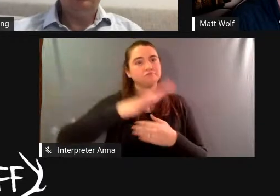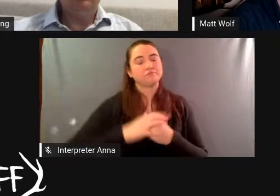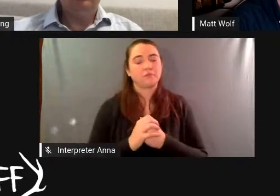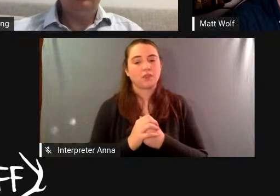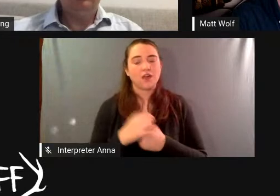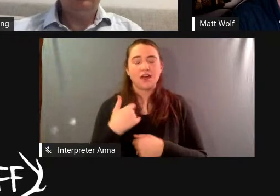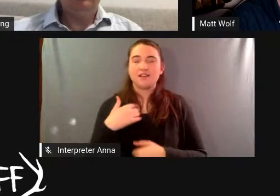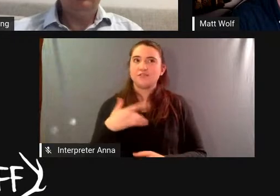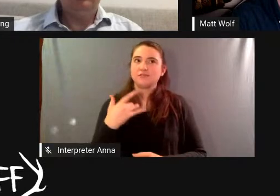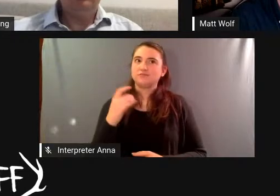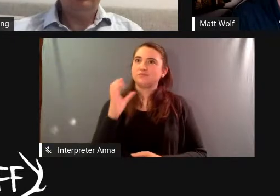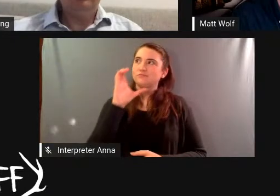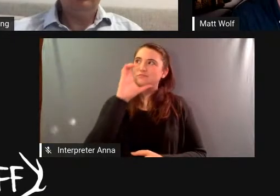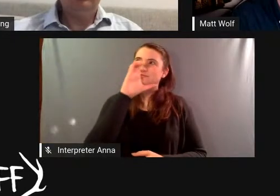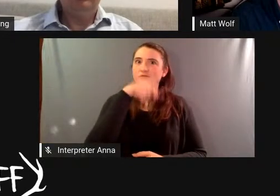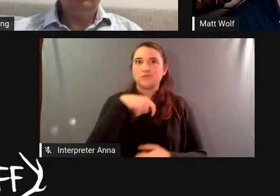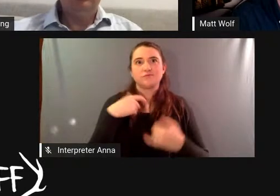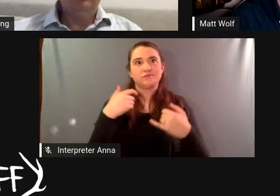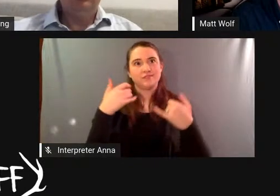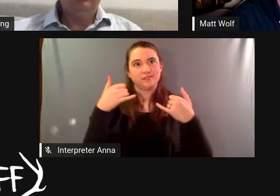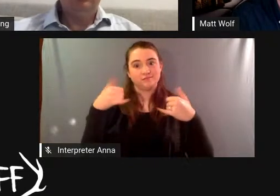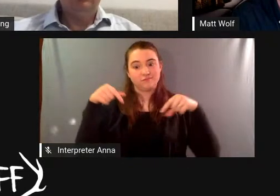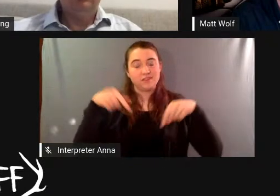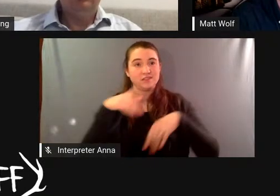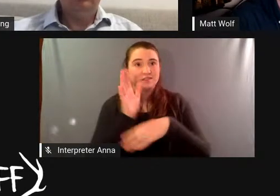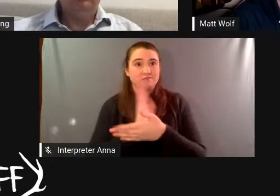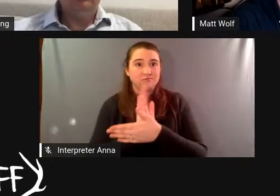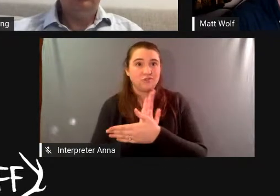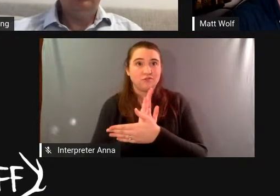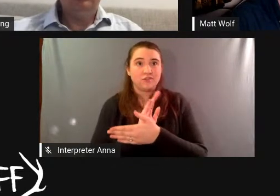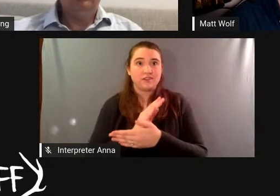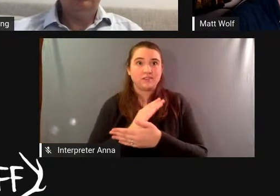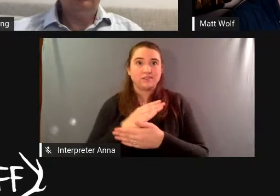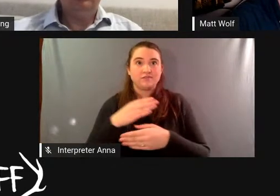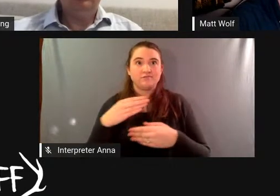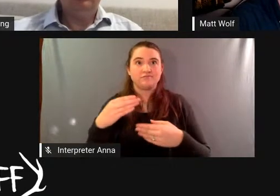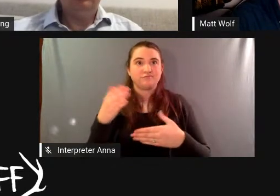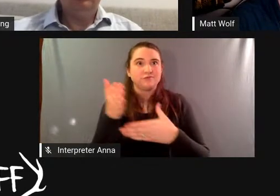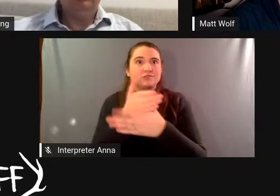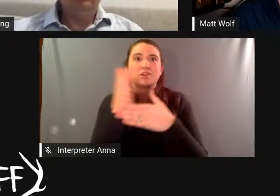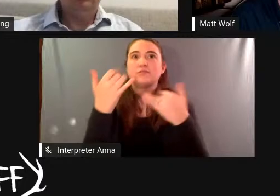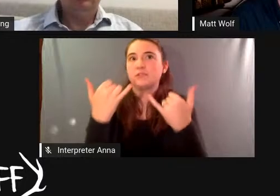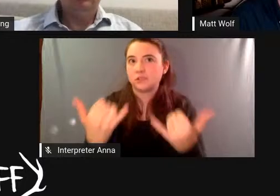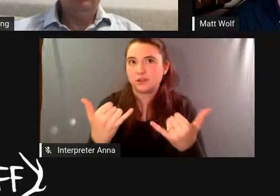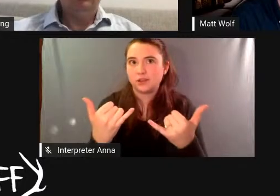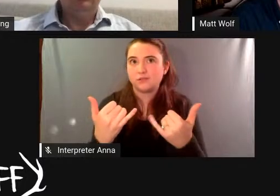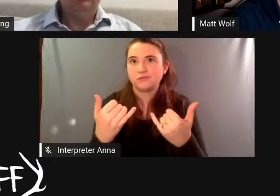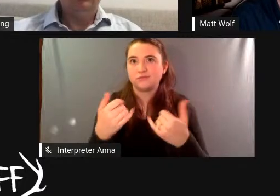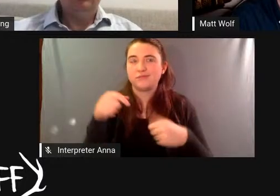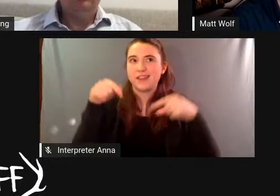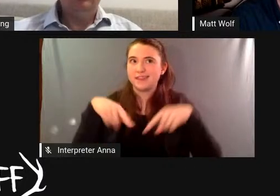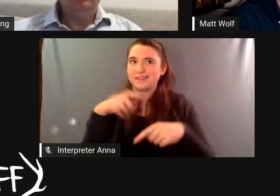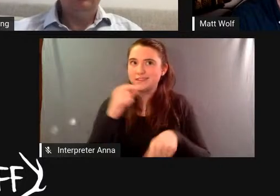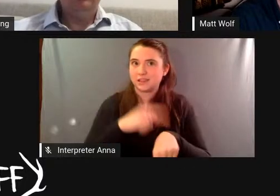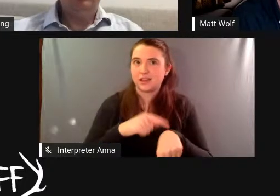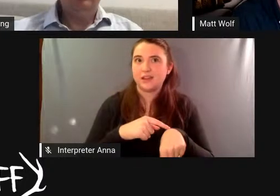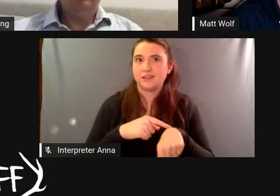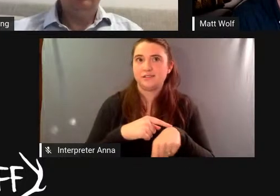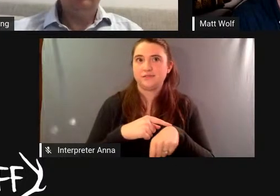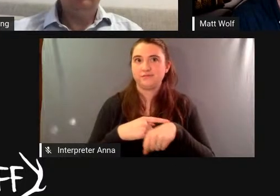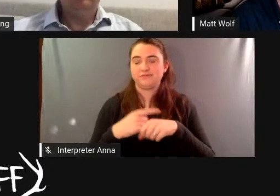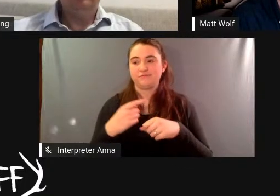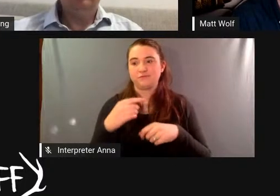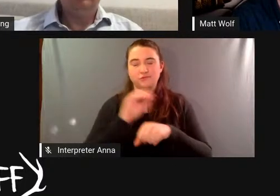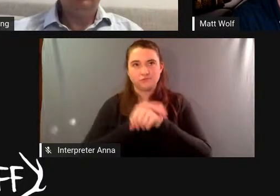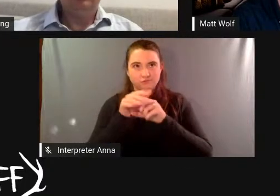that spaceship birth should come out at a time like this and ever being the forcing myself to be